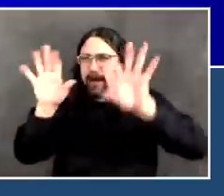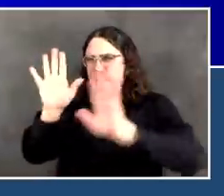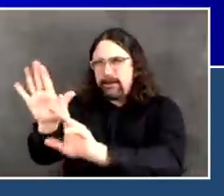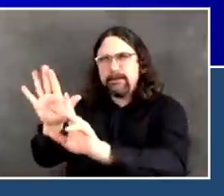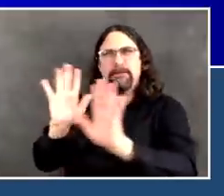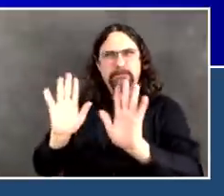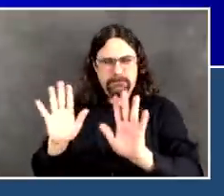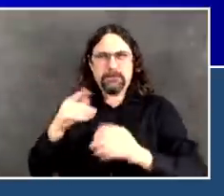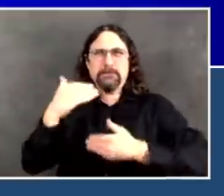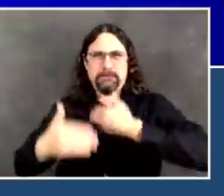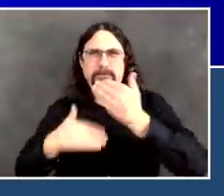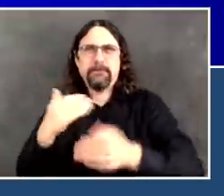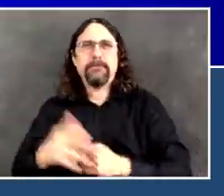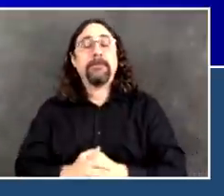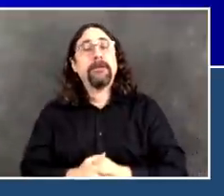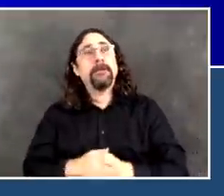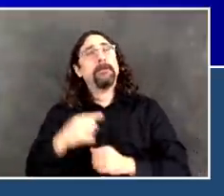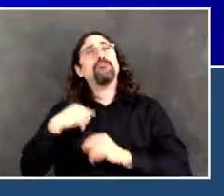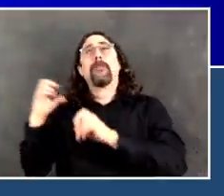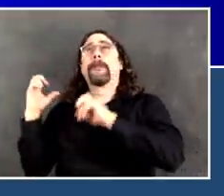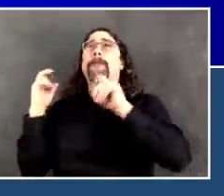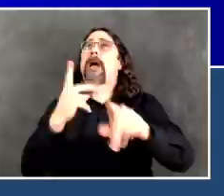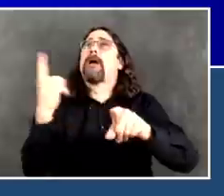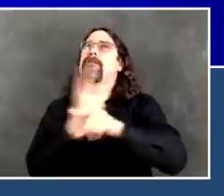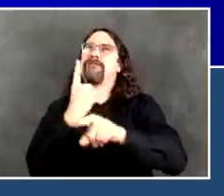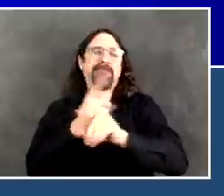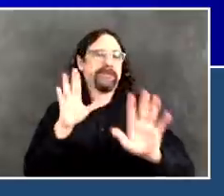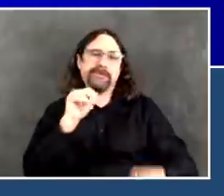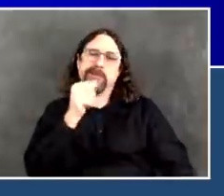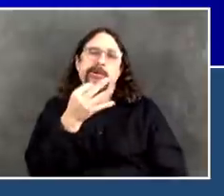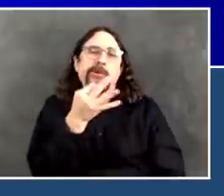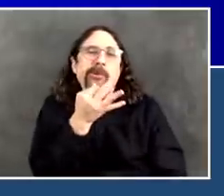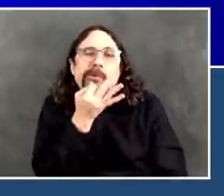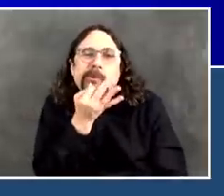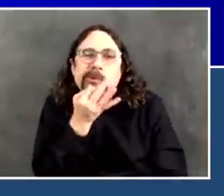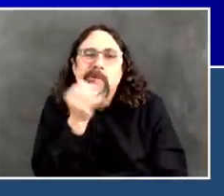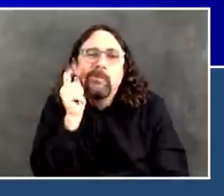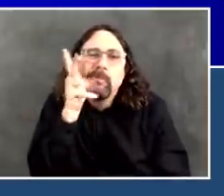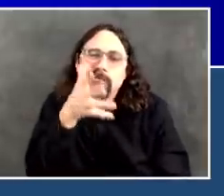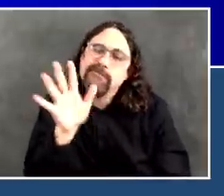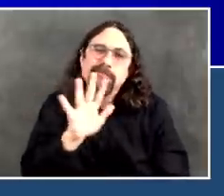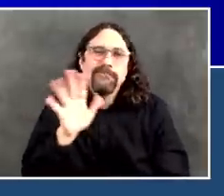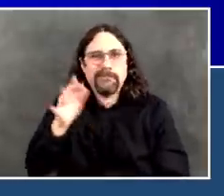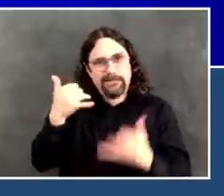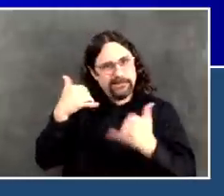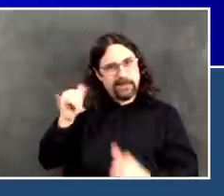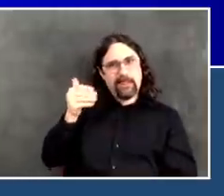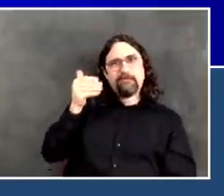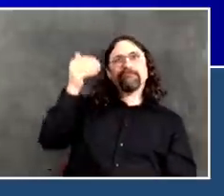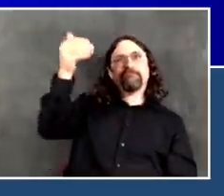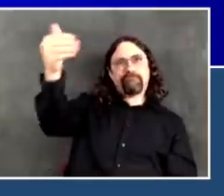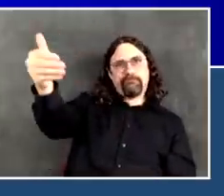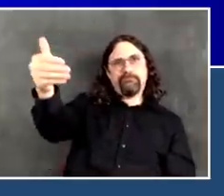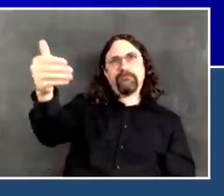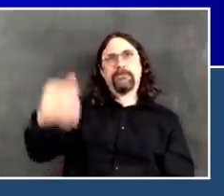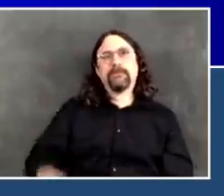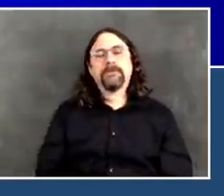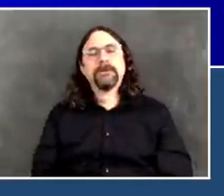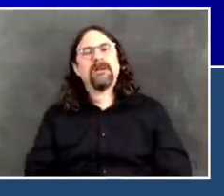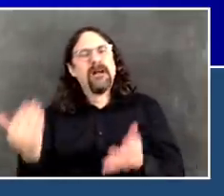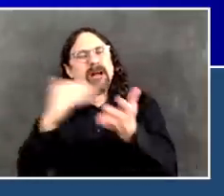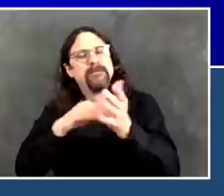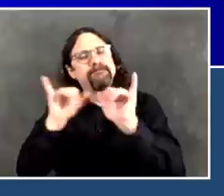So I'm going to go over the daily numbers one more time since we do it every single day. Just show you the day-to-day comparison. So again, on the three